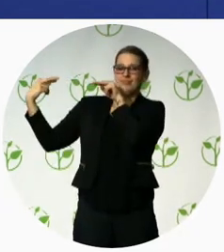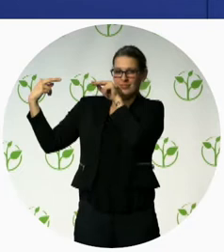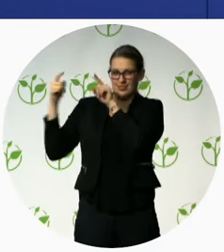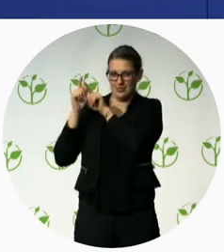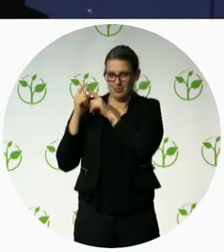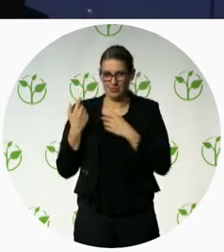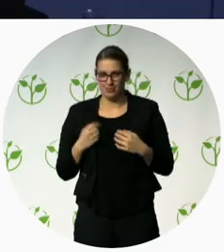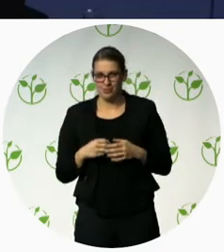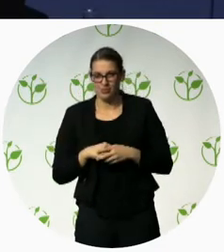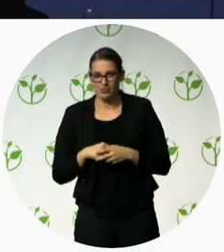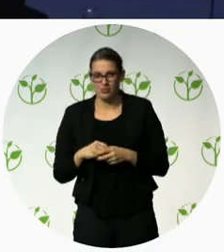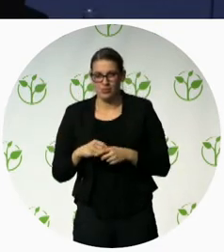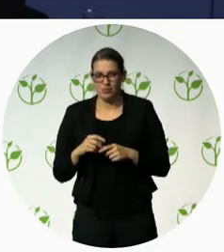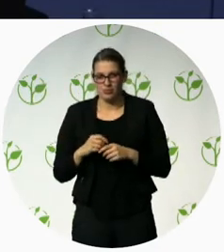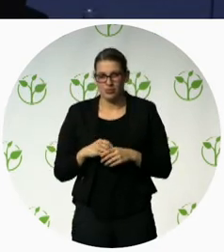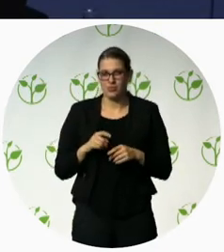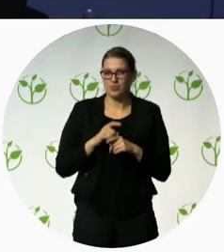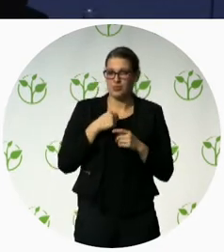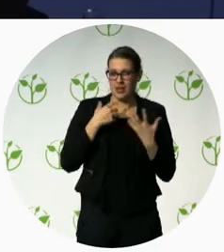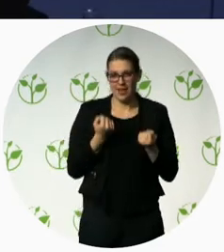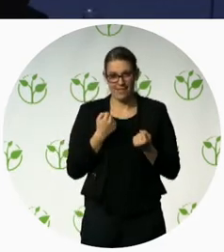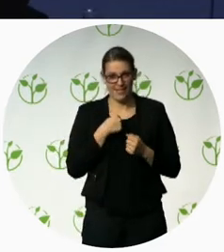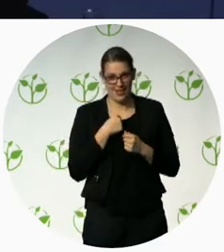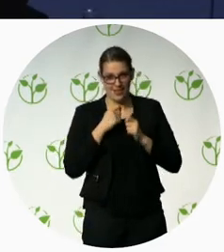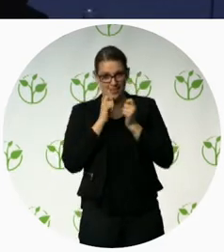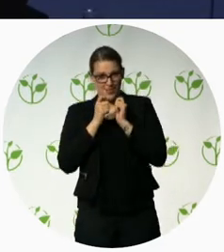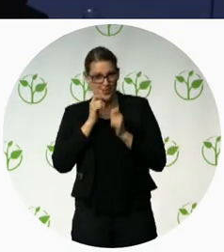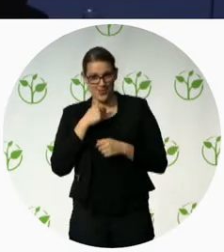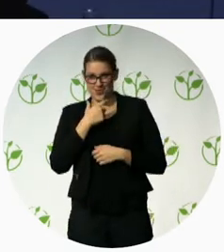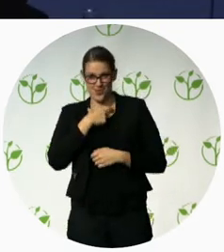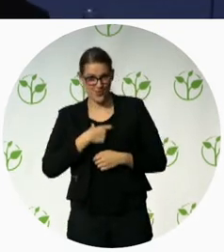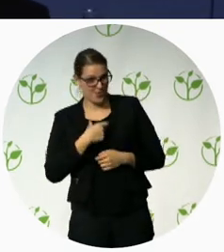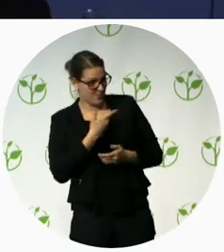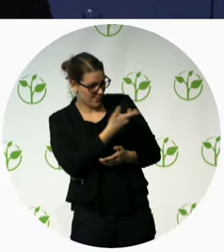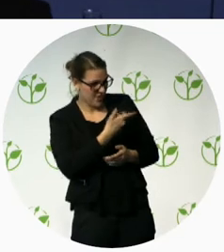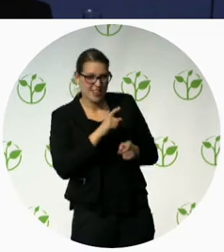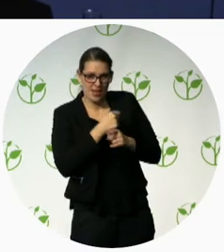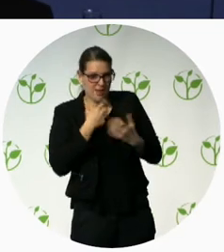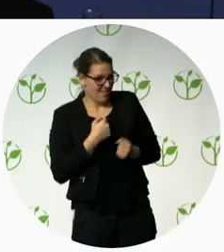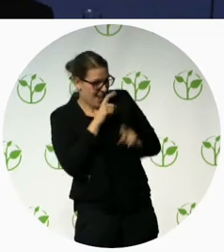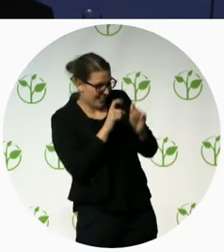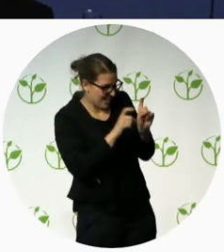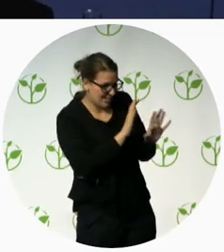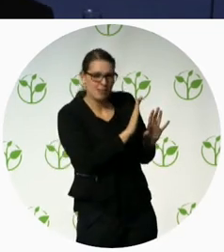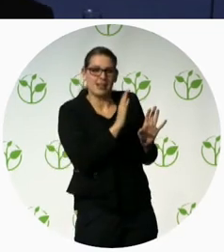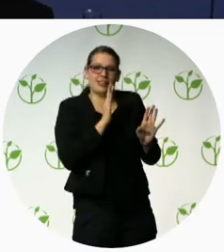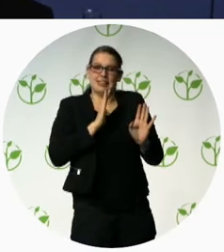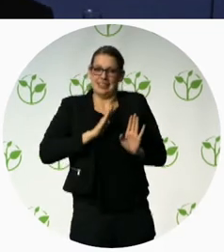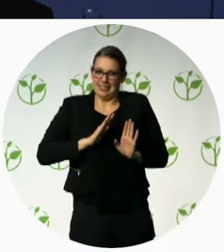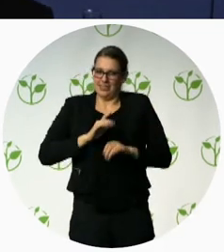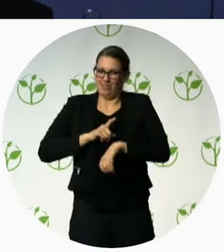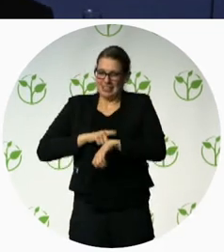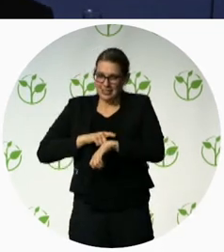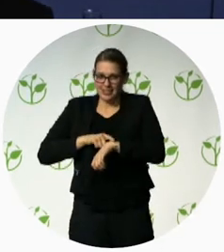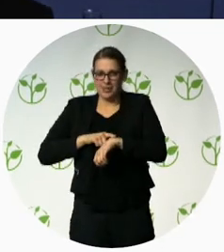first question but I'm going to hold off because I have a million questions to ask and I want to make sure because we have a decent amount of time left I want to make sure that we